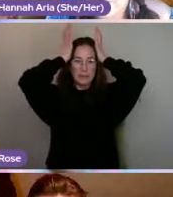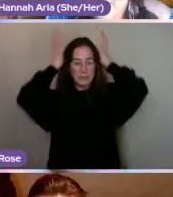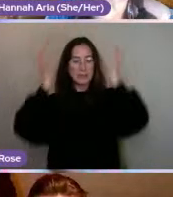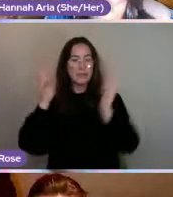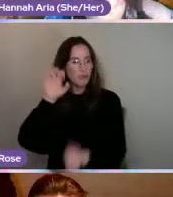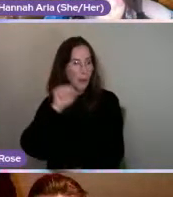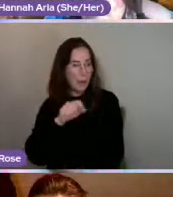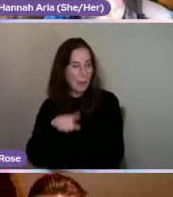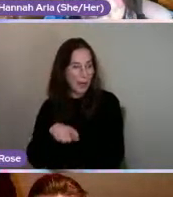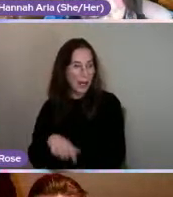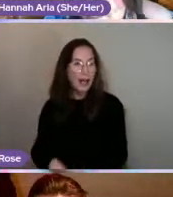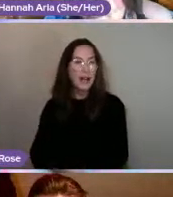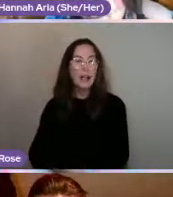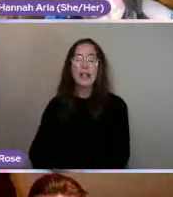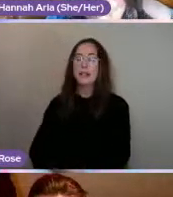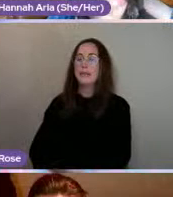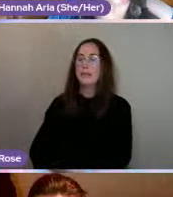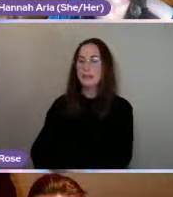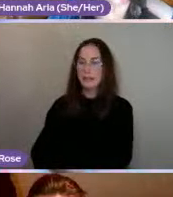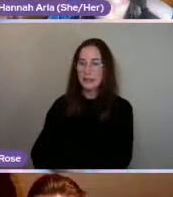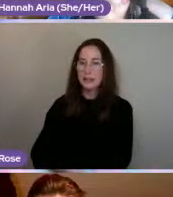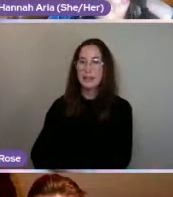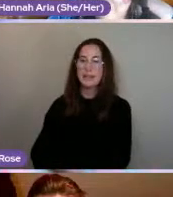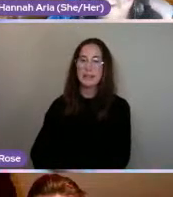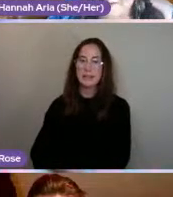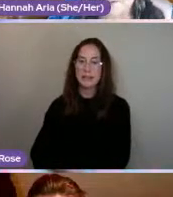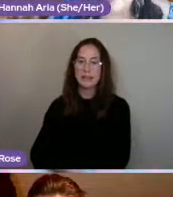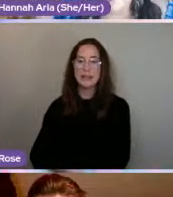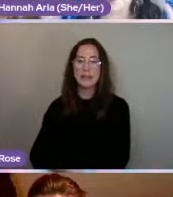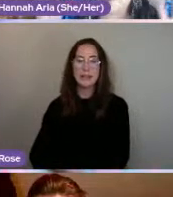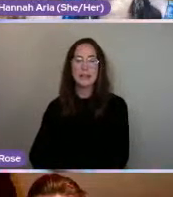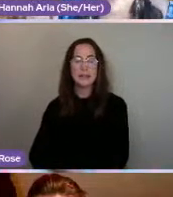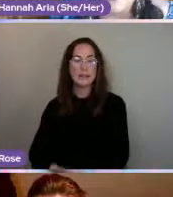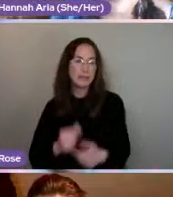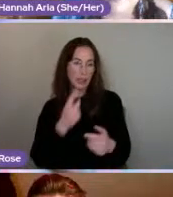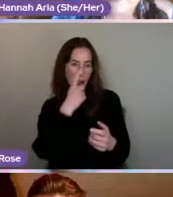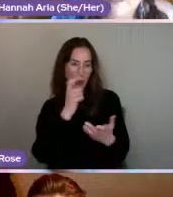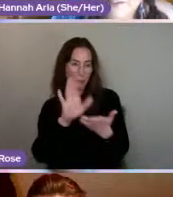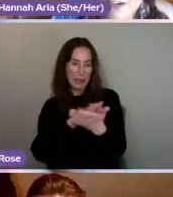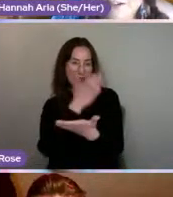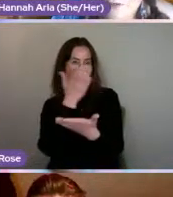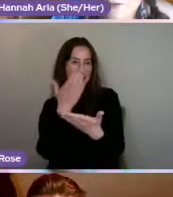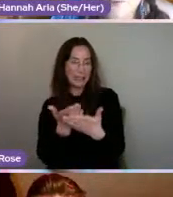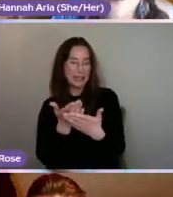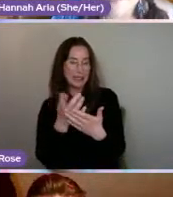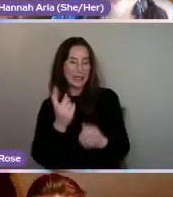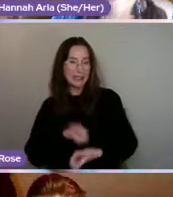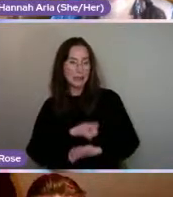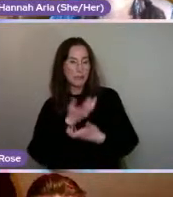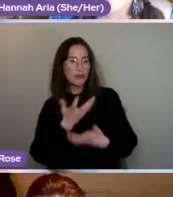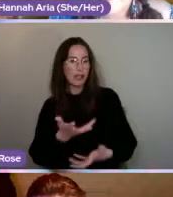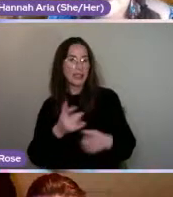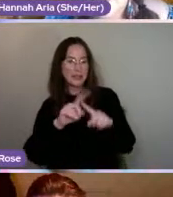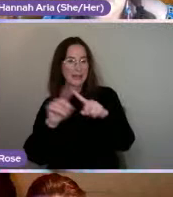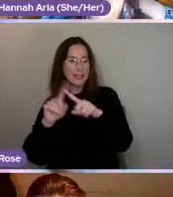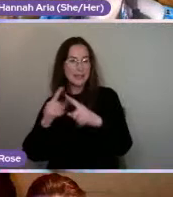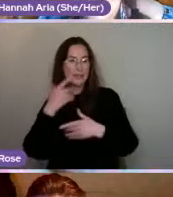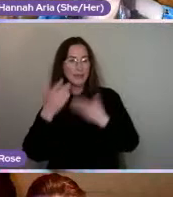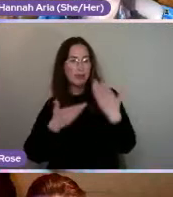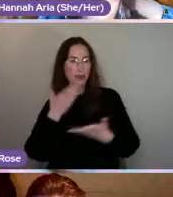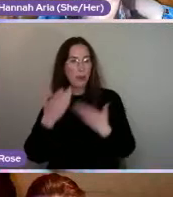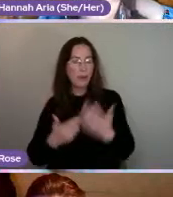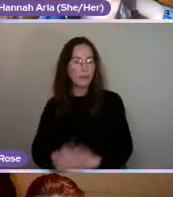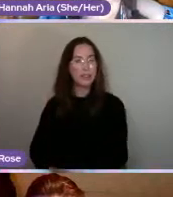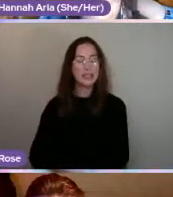Well, that's really interesting. So there's a lot of things that could be interpreted as quite expressive and telling a story there